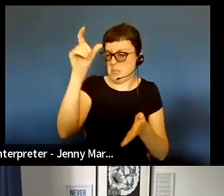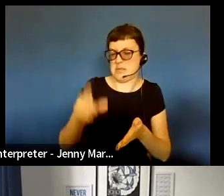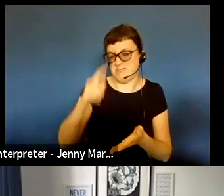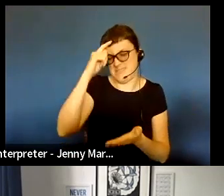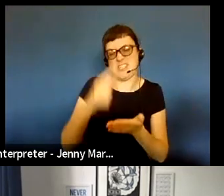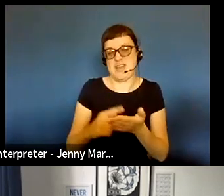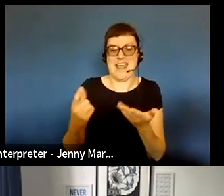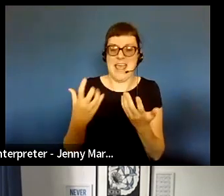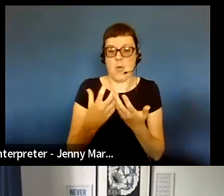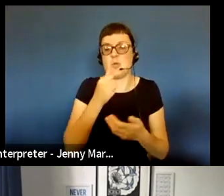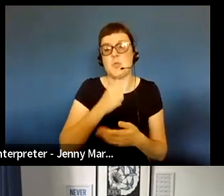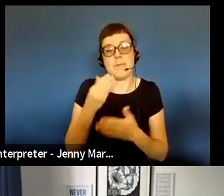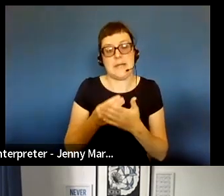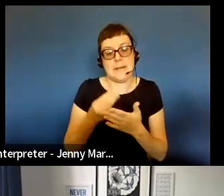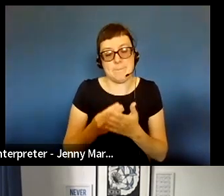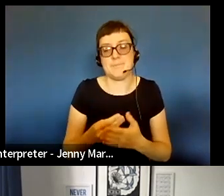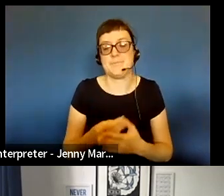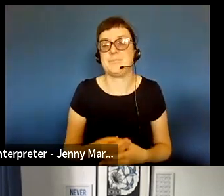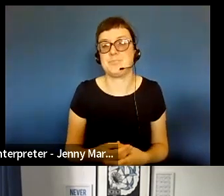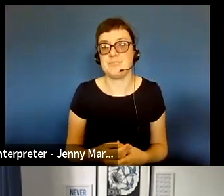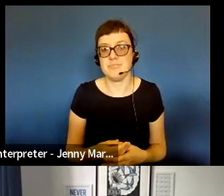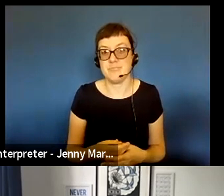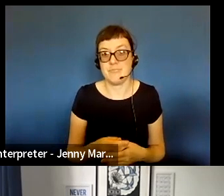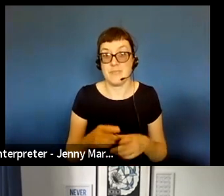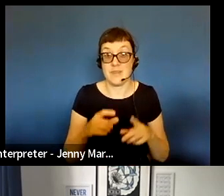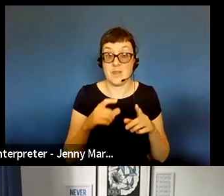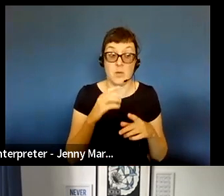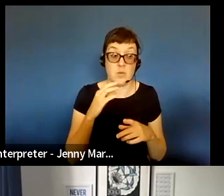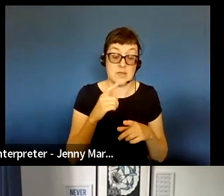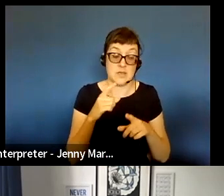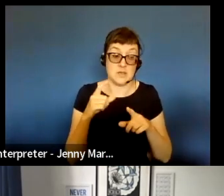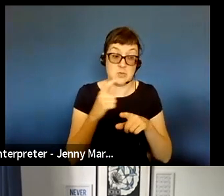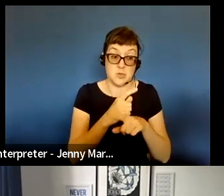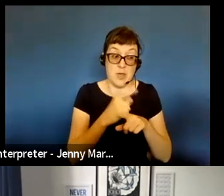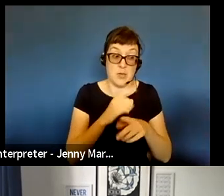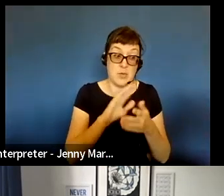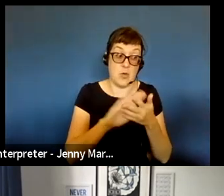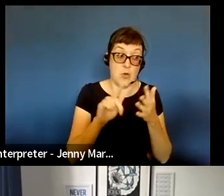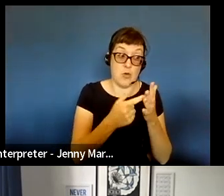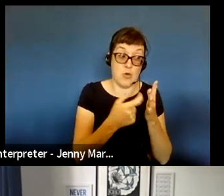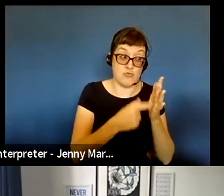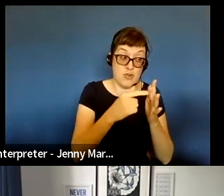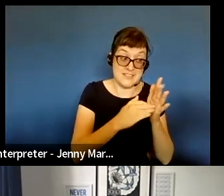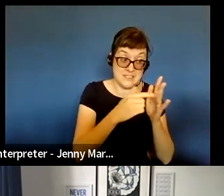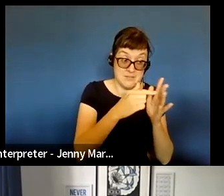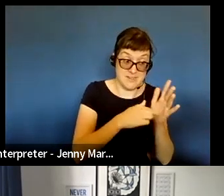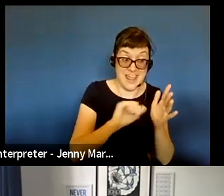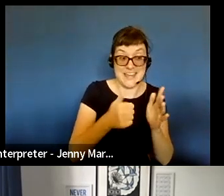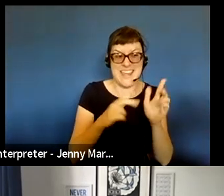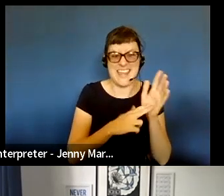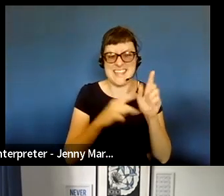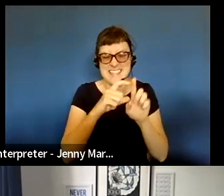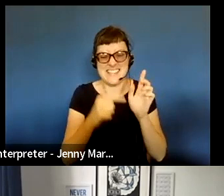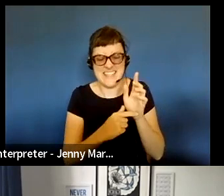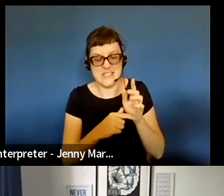spent as needed. And in David and in Horizon and NDT's case, obviously on using space or